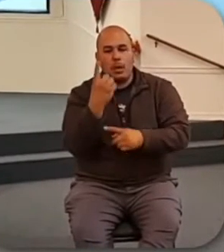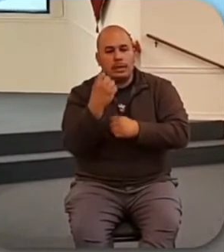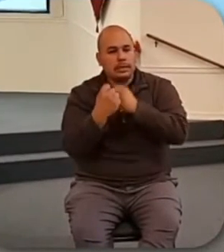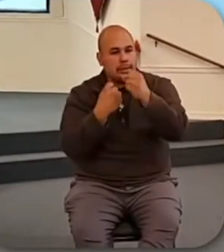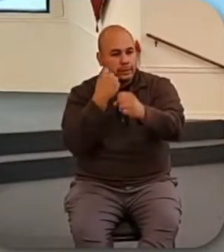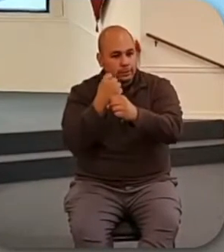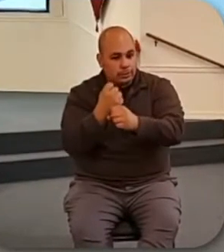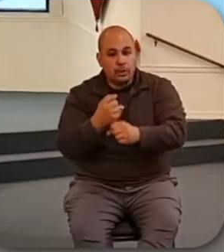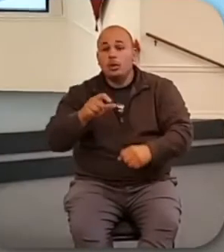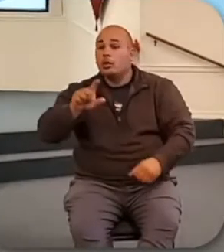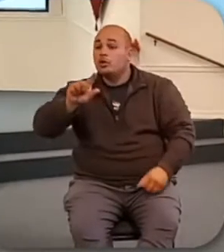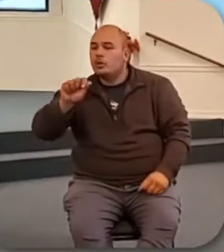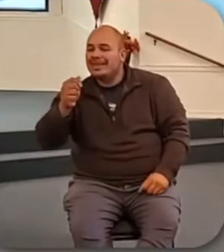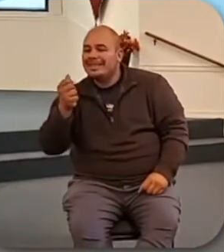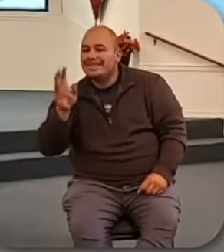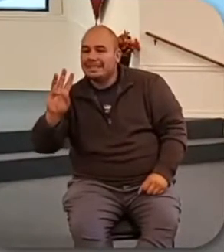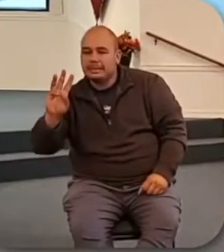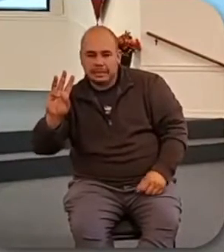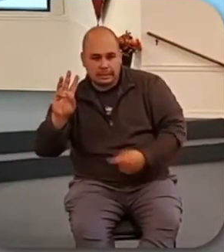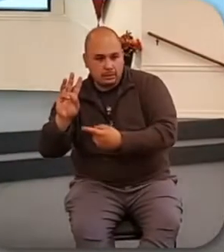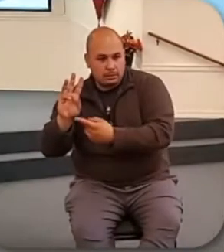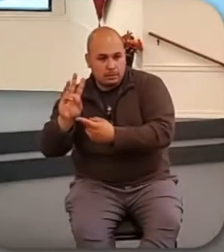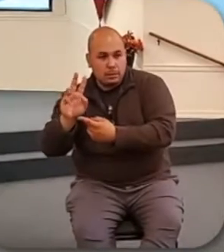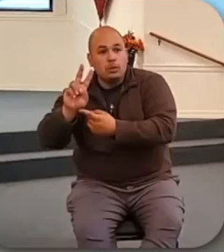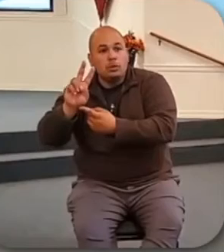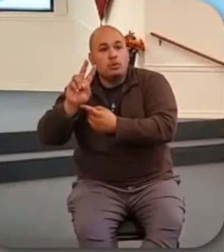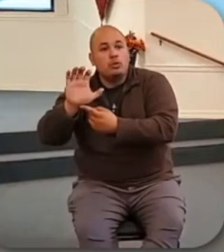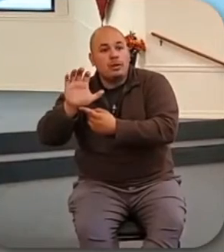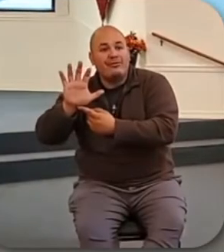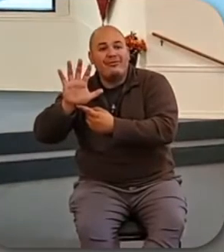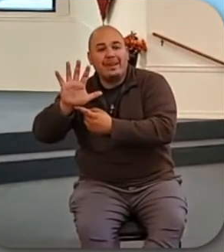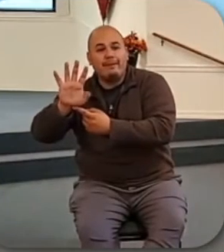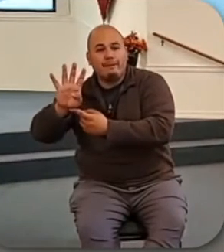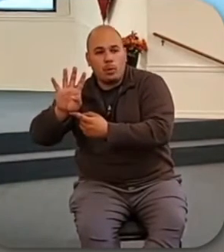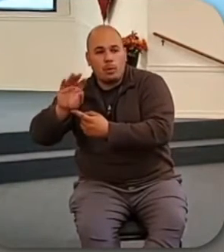2016, it was 254%.